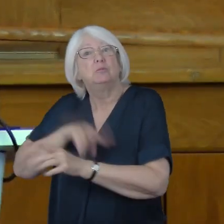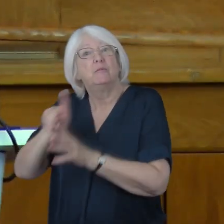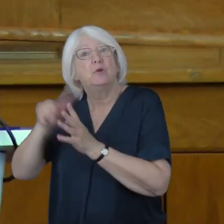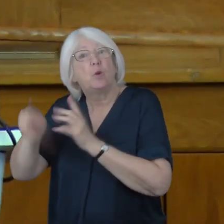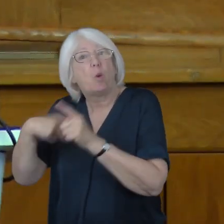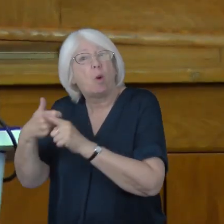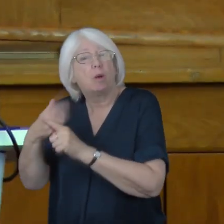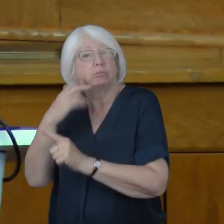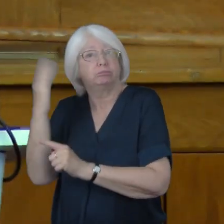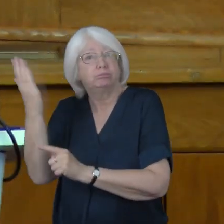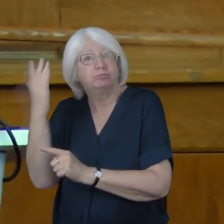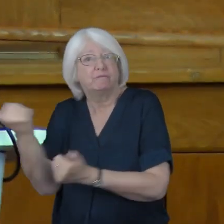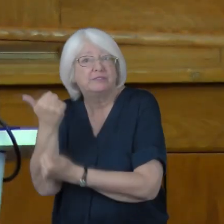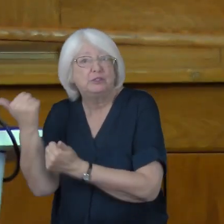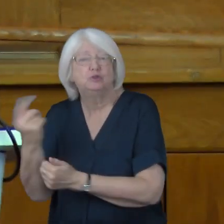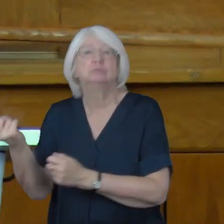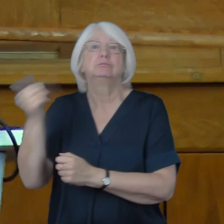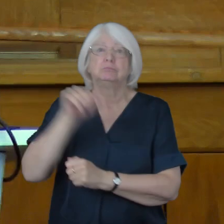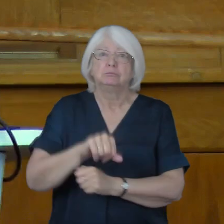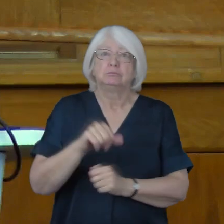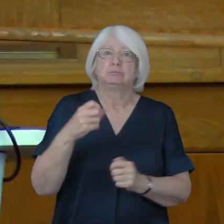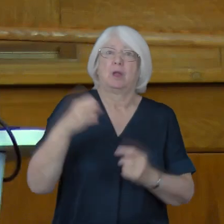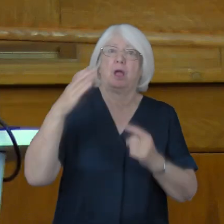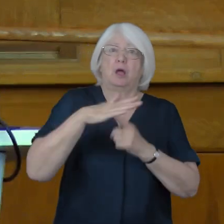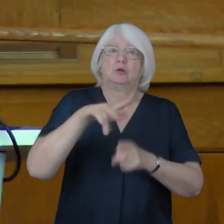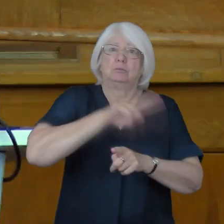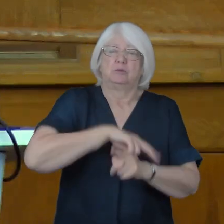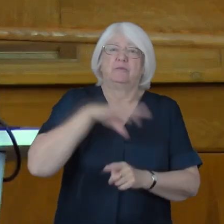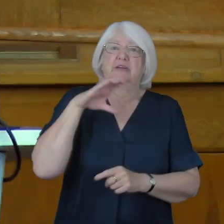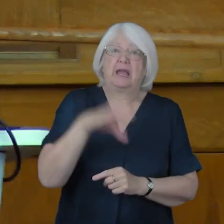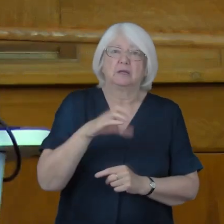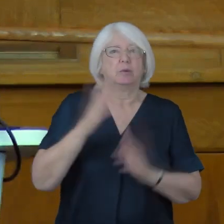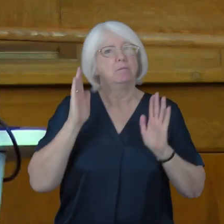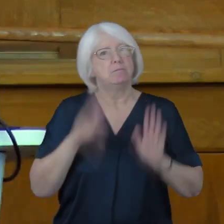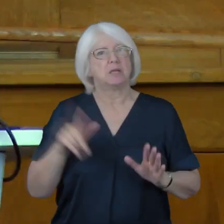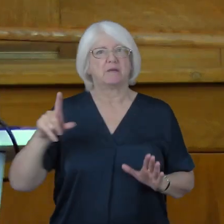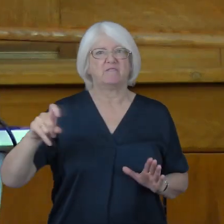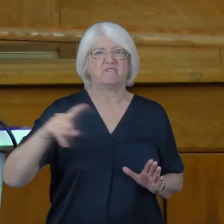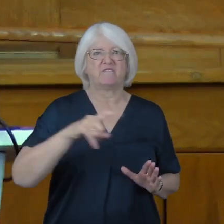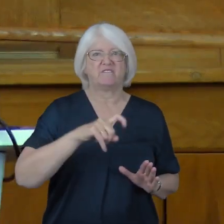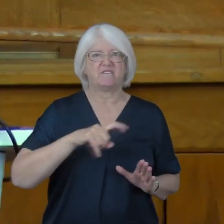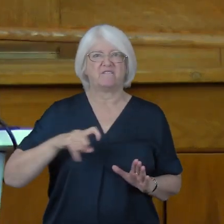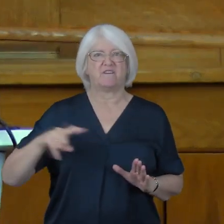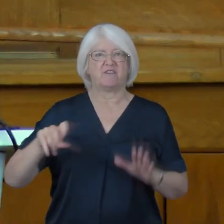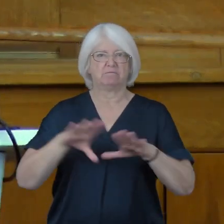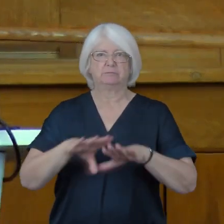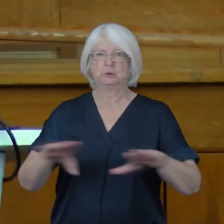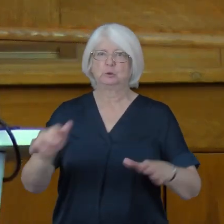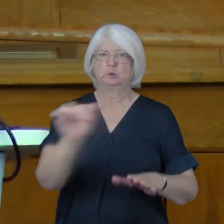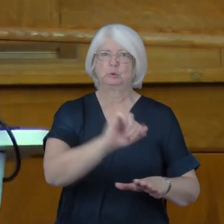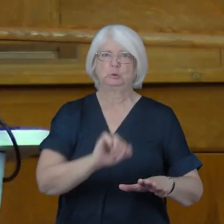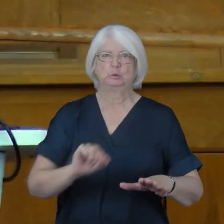York has spoken, if the Archbishop of Canterbury speaks next, you have to disinfect the lectern.